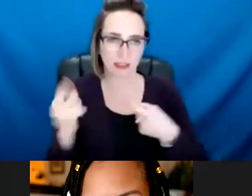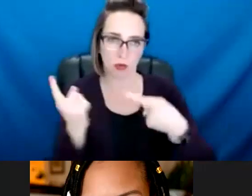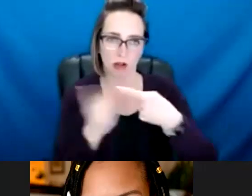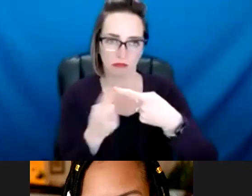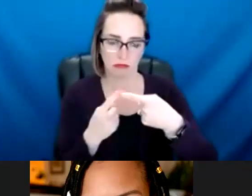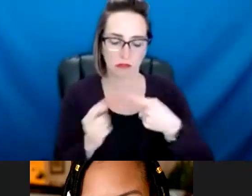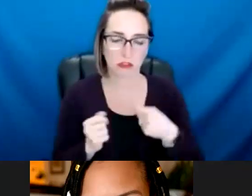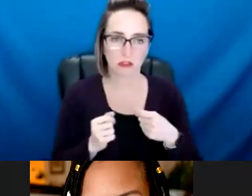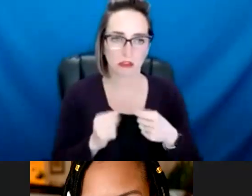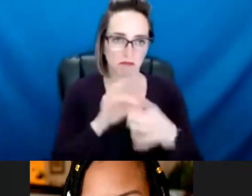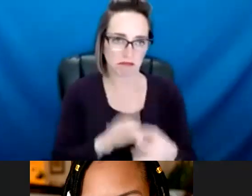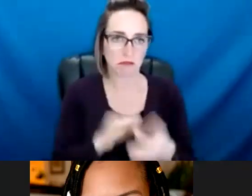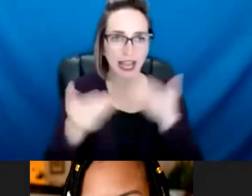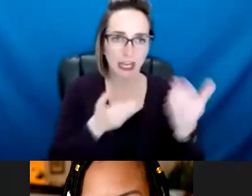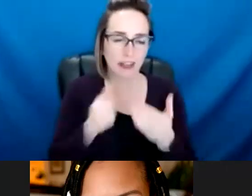the